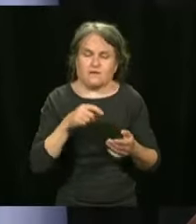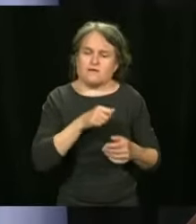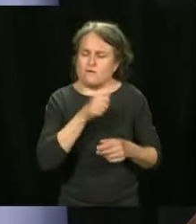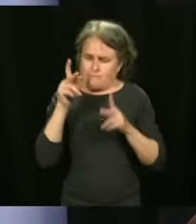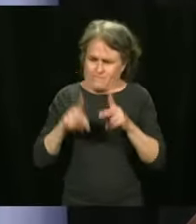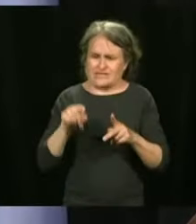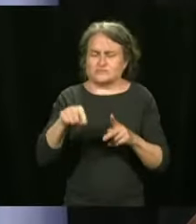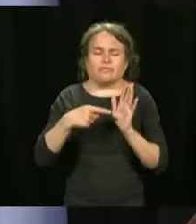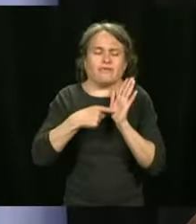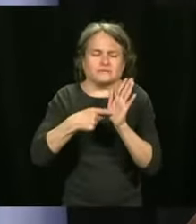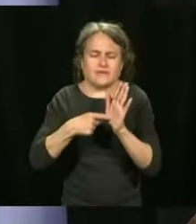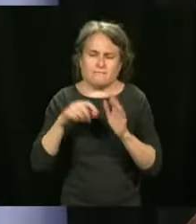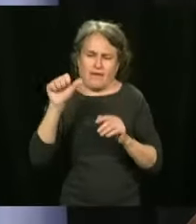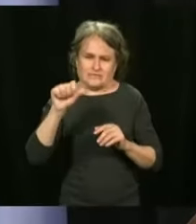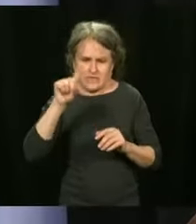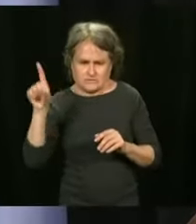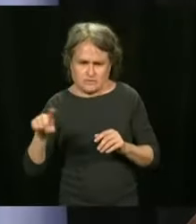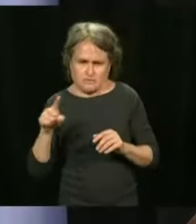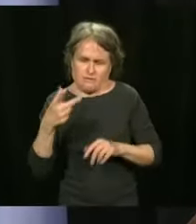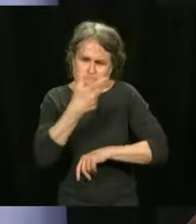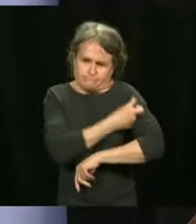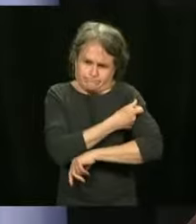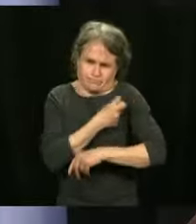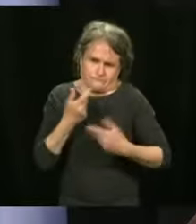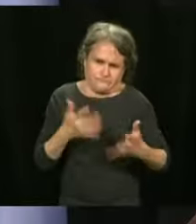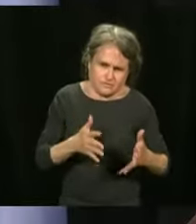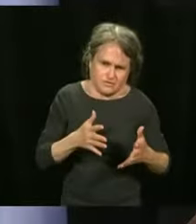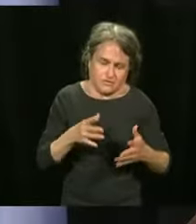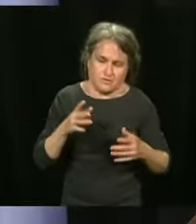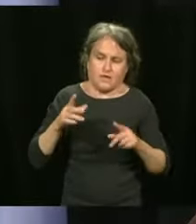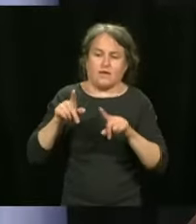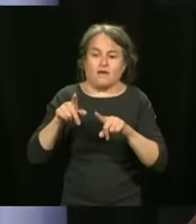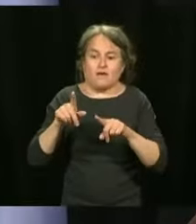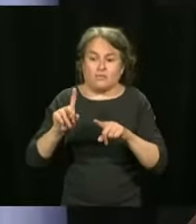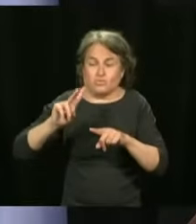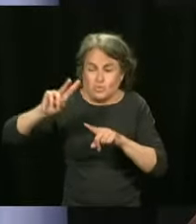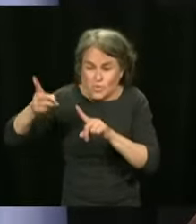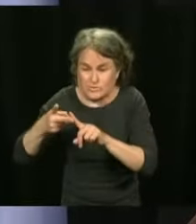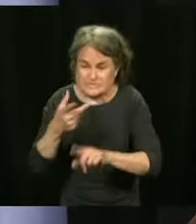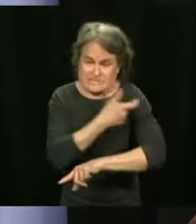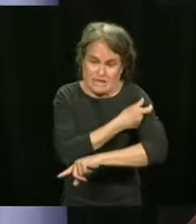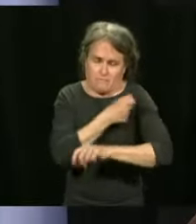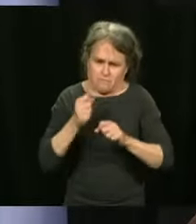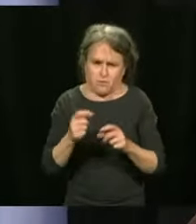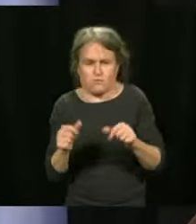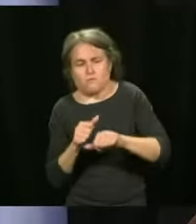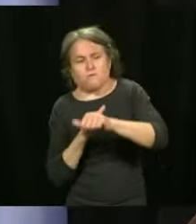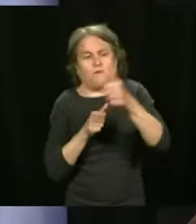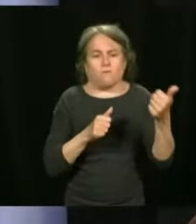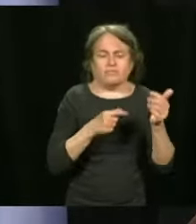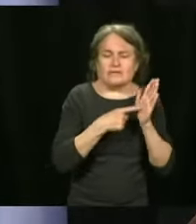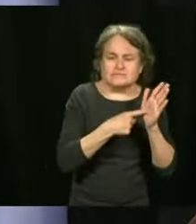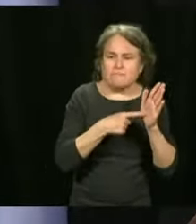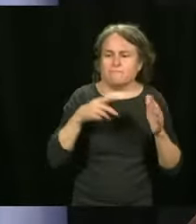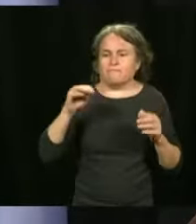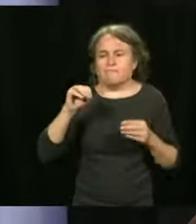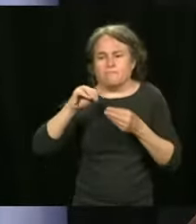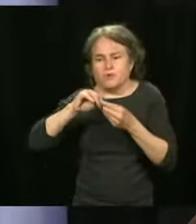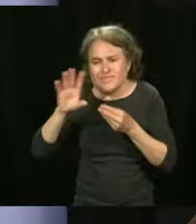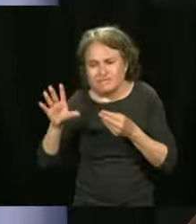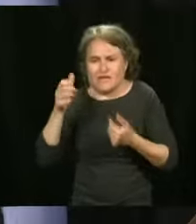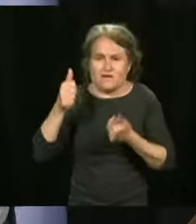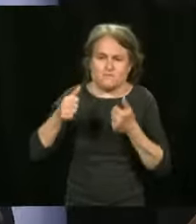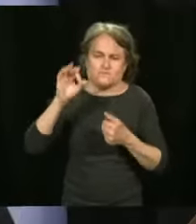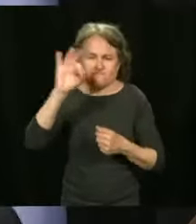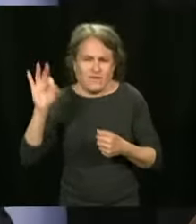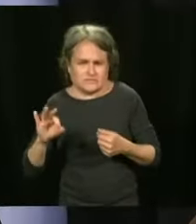get another type of vaccine, either Moderna or Pfizer? I'll let Dr. Arruda start